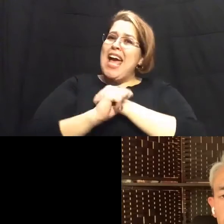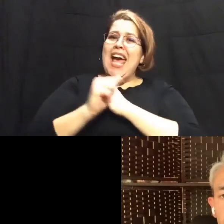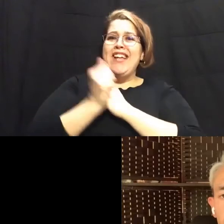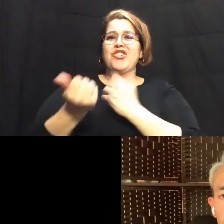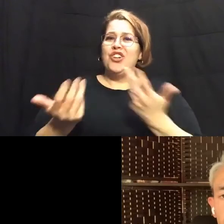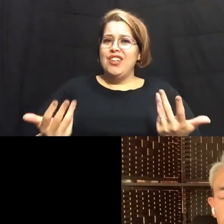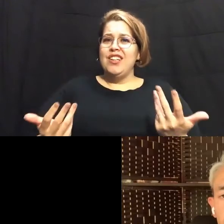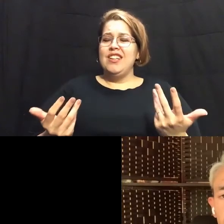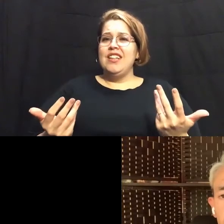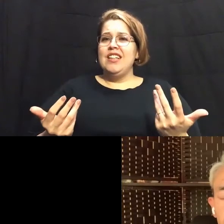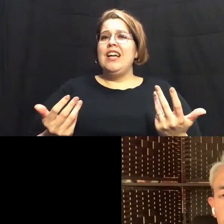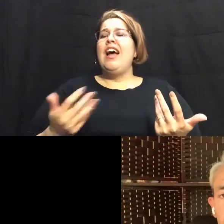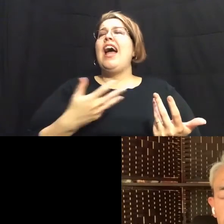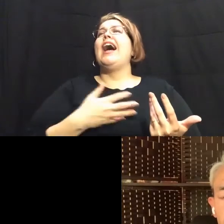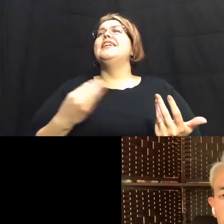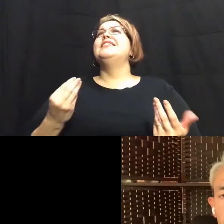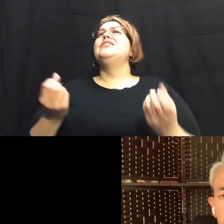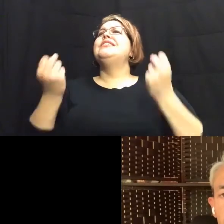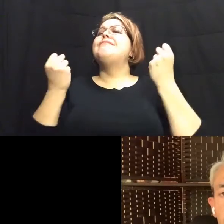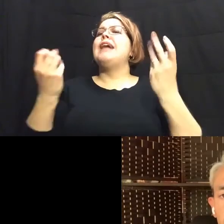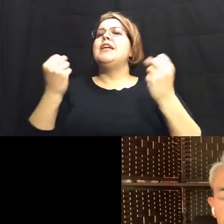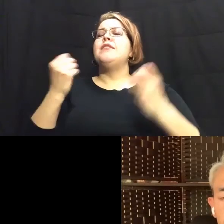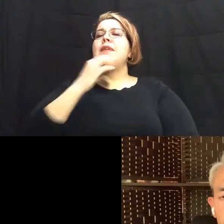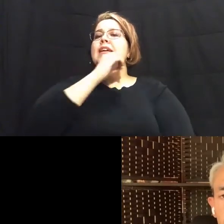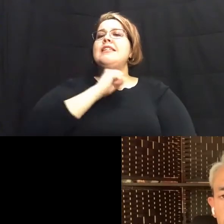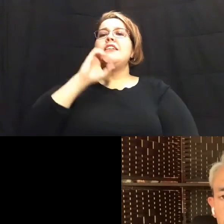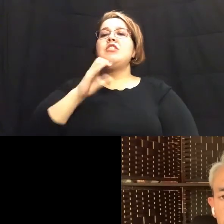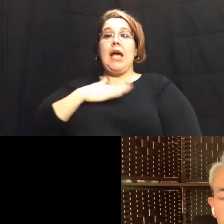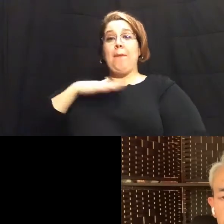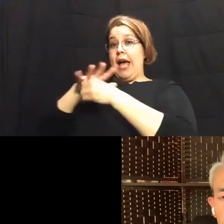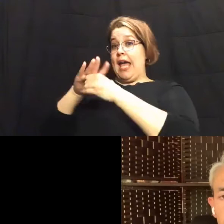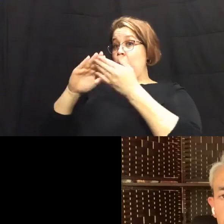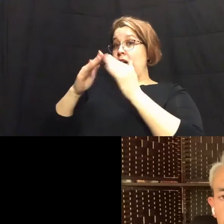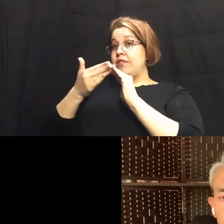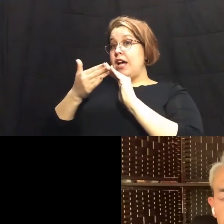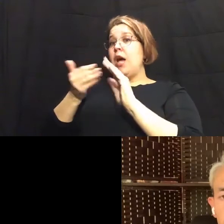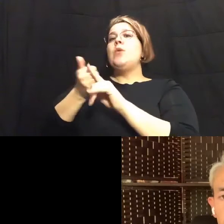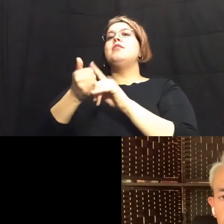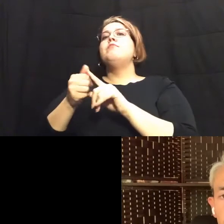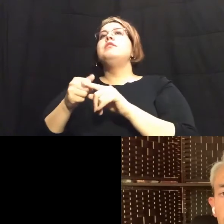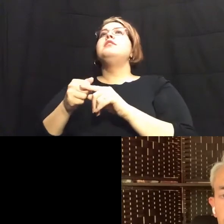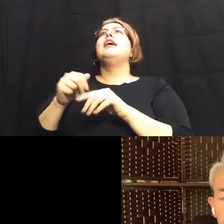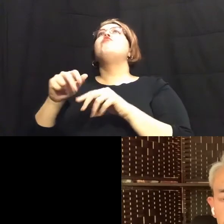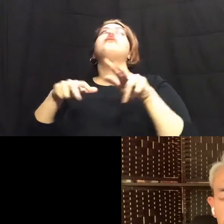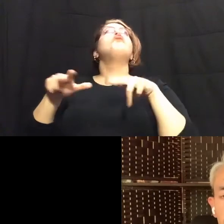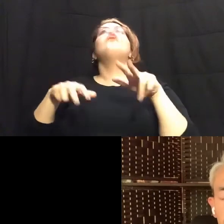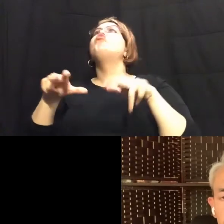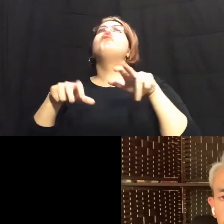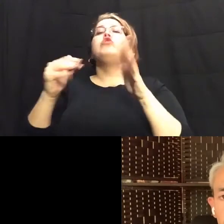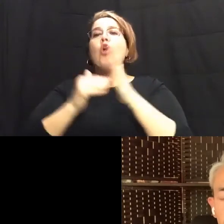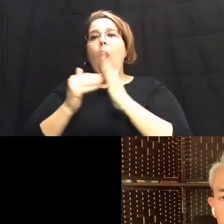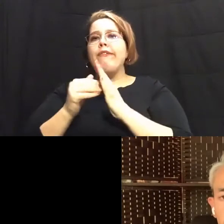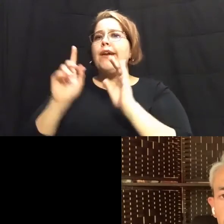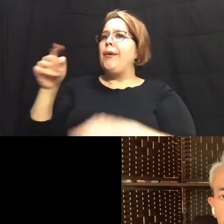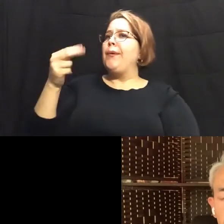um and so many of seniors like in my part of town are are on foot a lot of the time to get to HEB